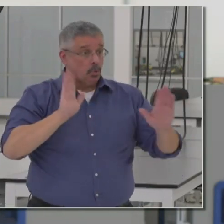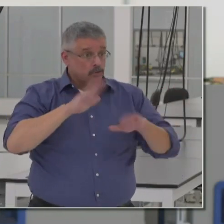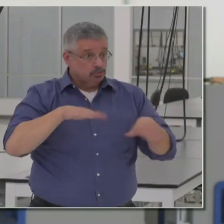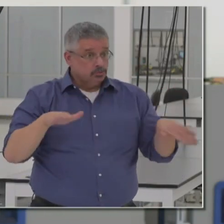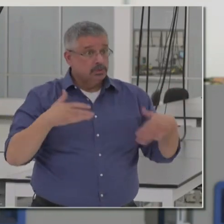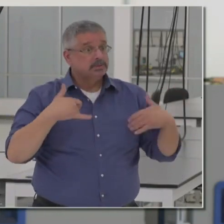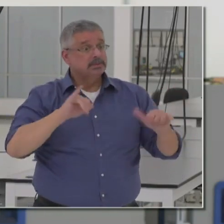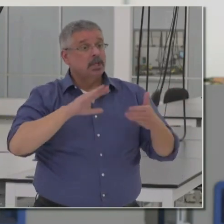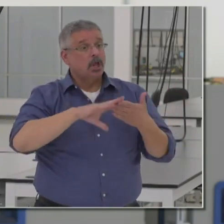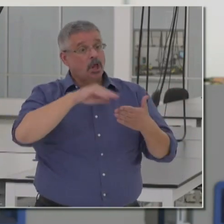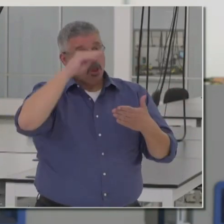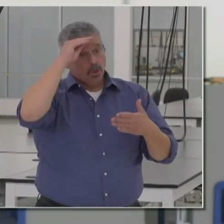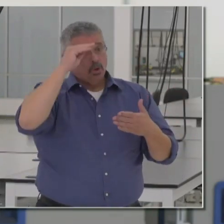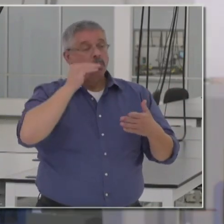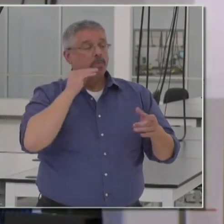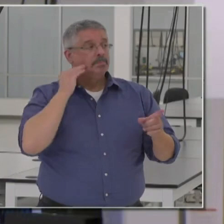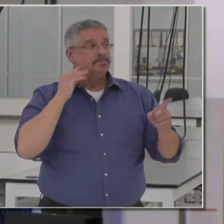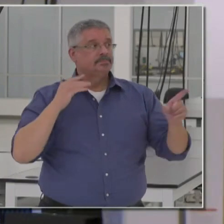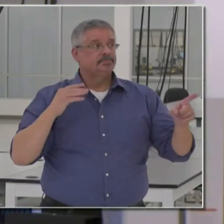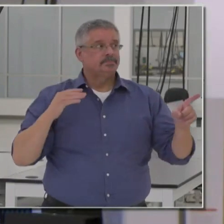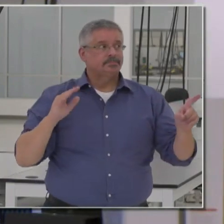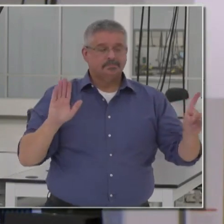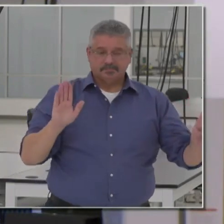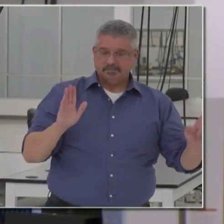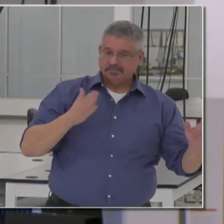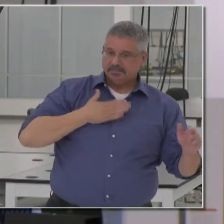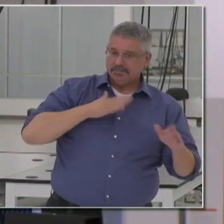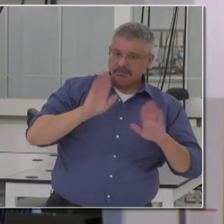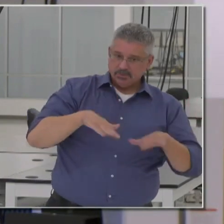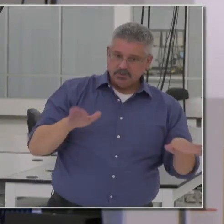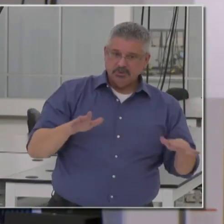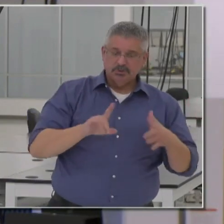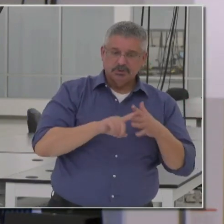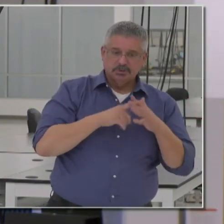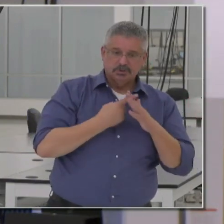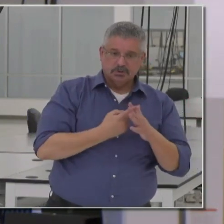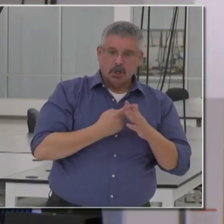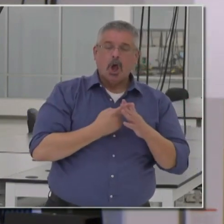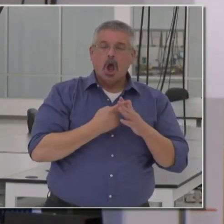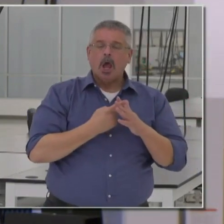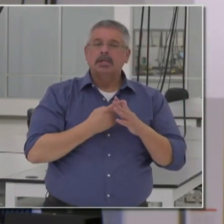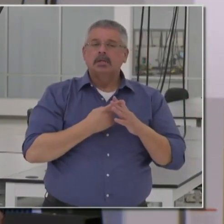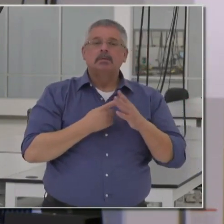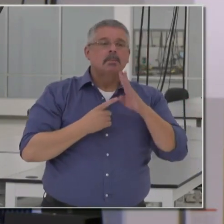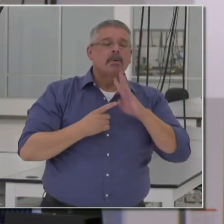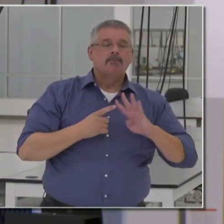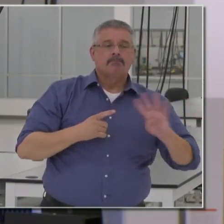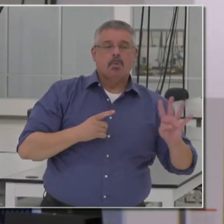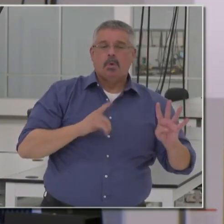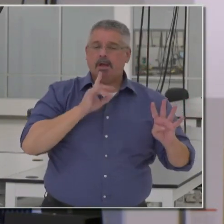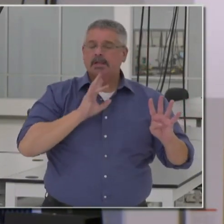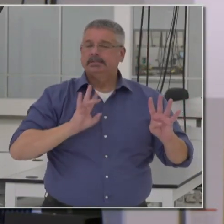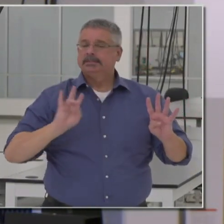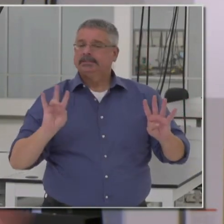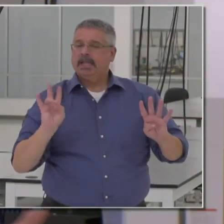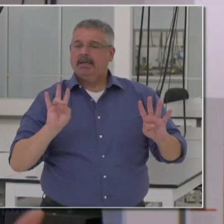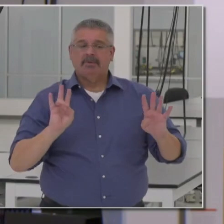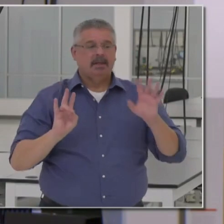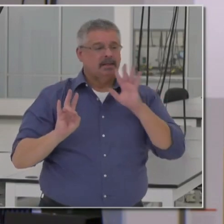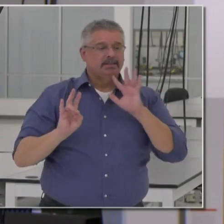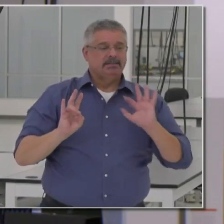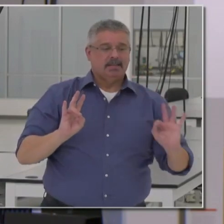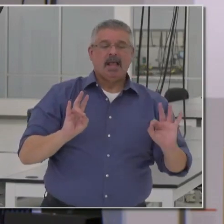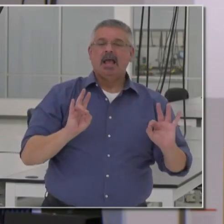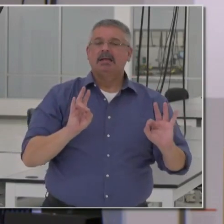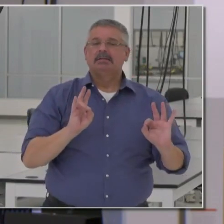continue to learn remotely? They just on my children, they started to phase in my four year old, my seven year old, nine year old.